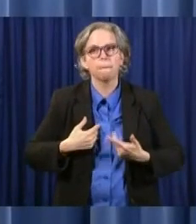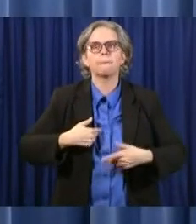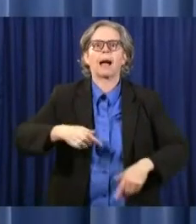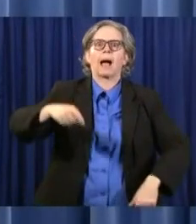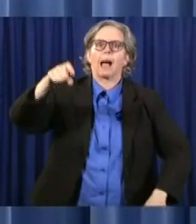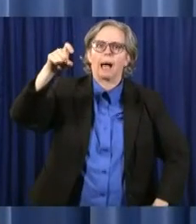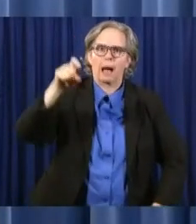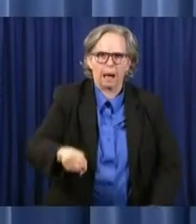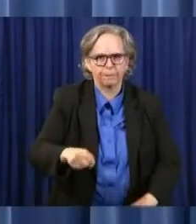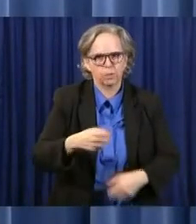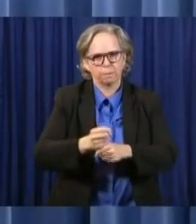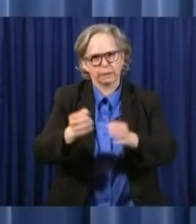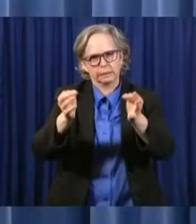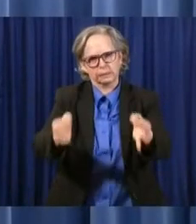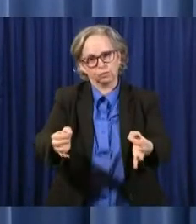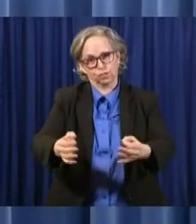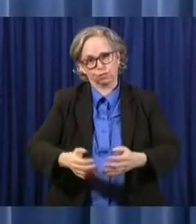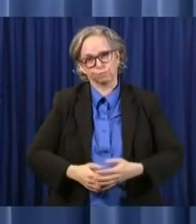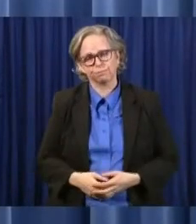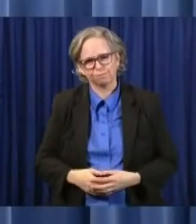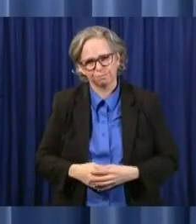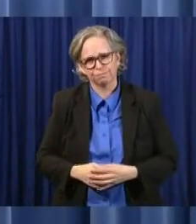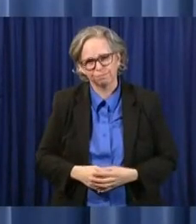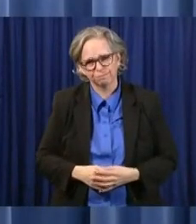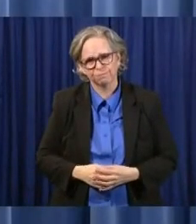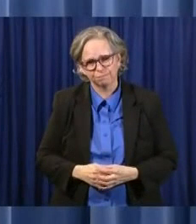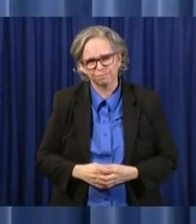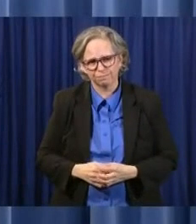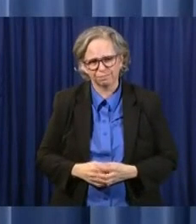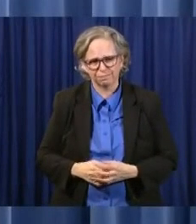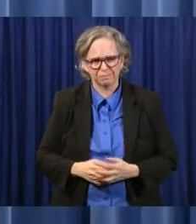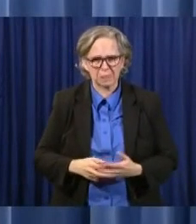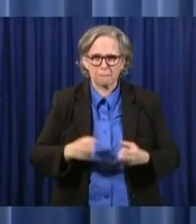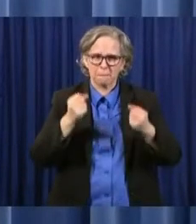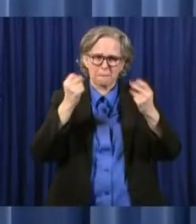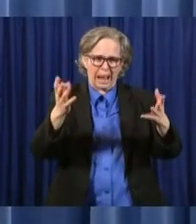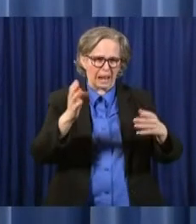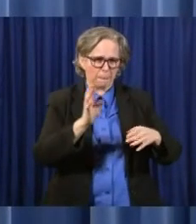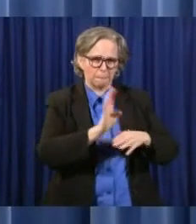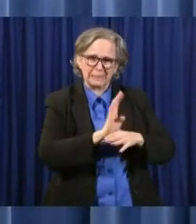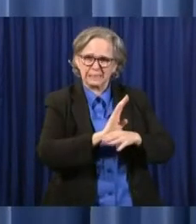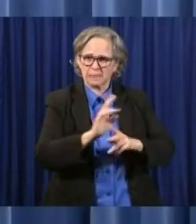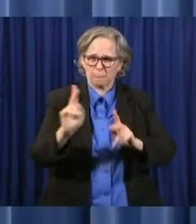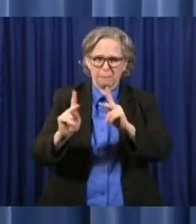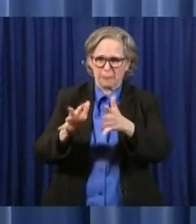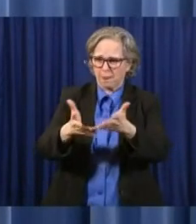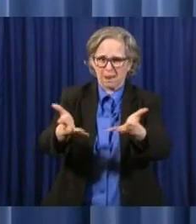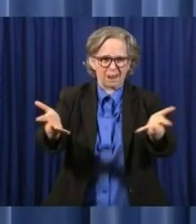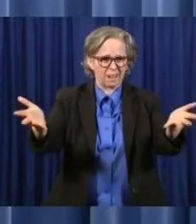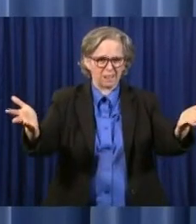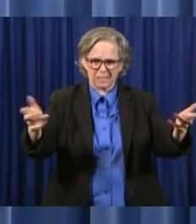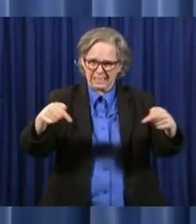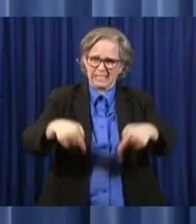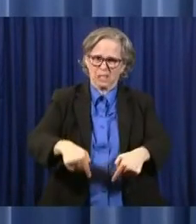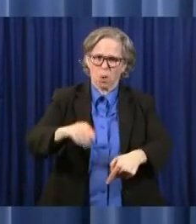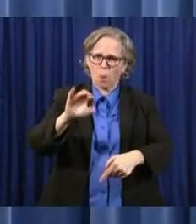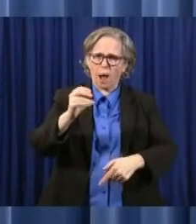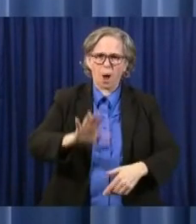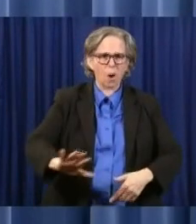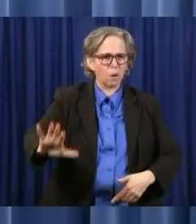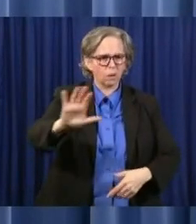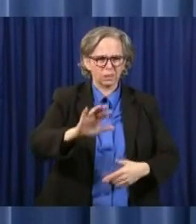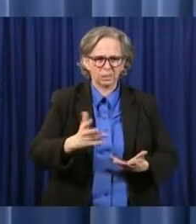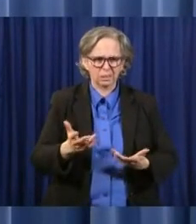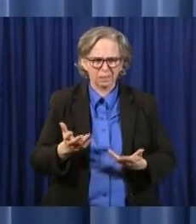As many of our businesses and our citizens of the state of Ohio are having to make difficult decisions, it is